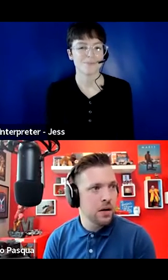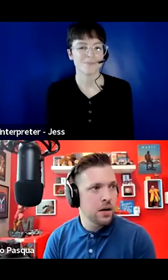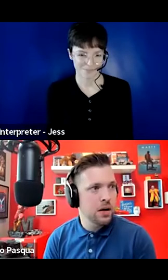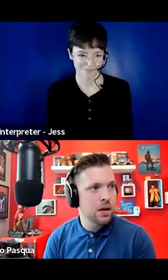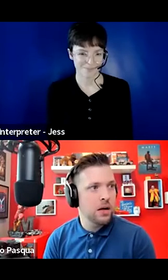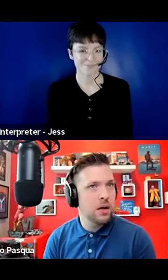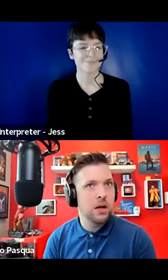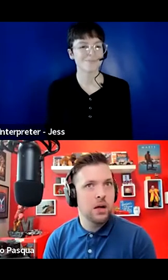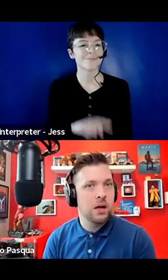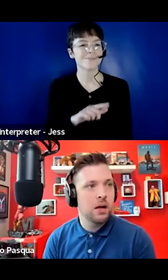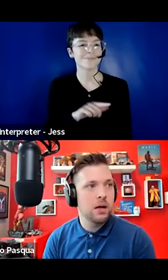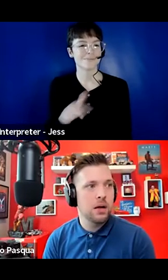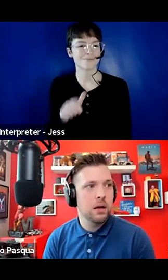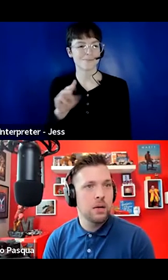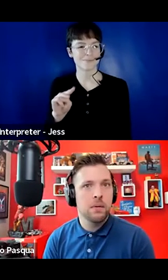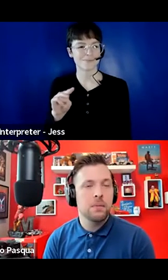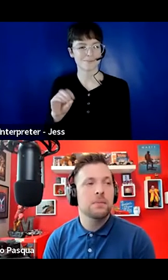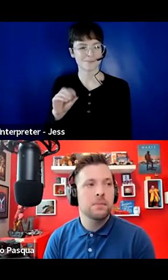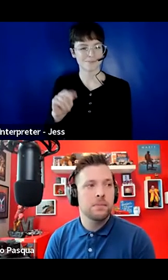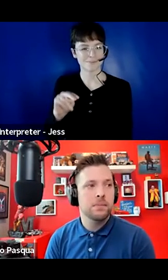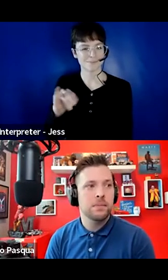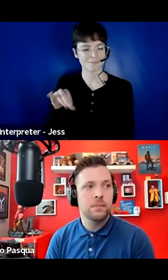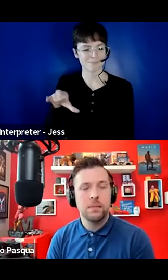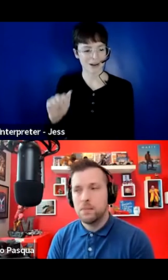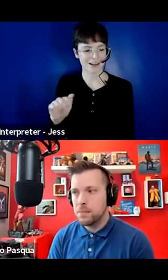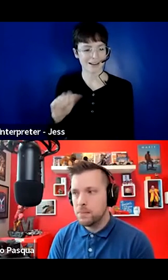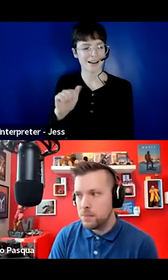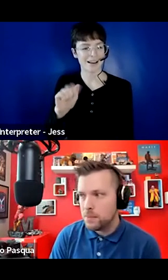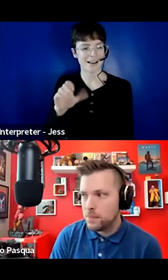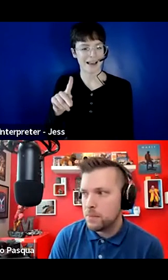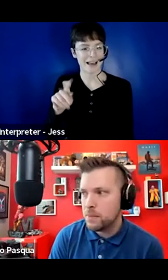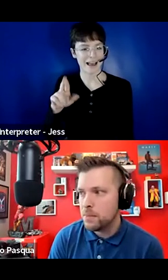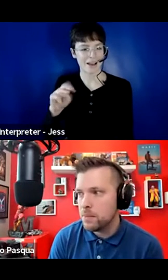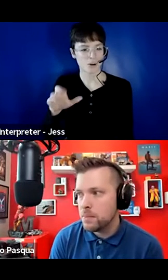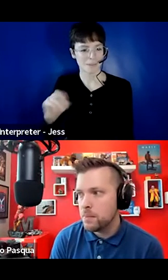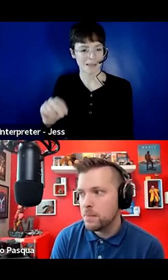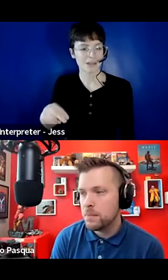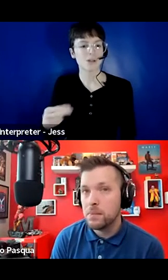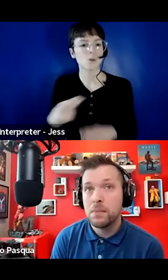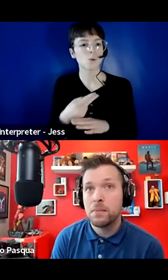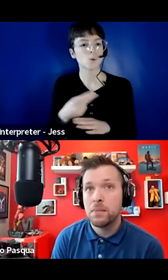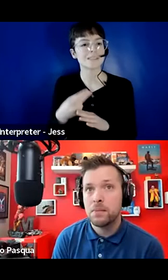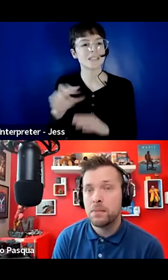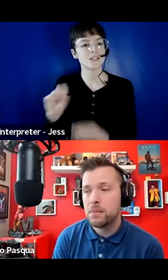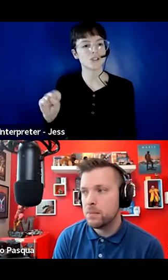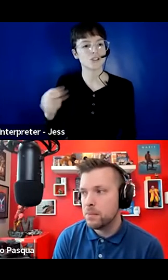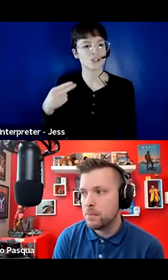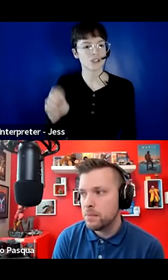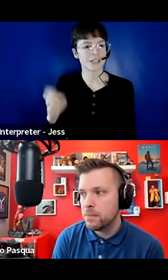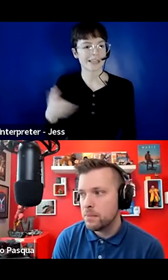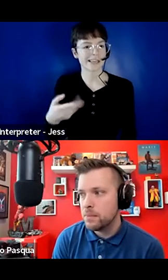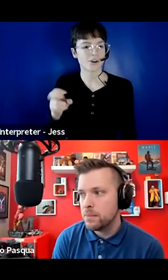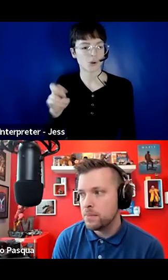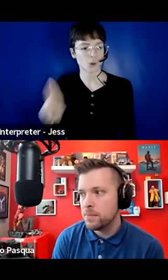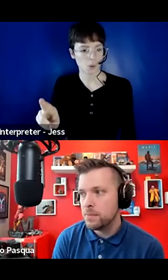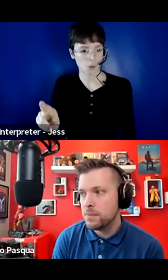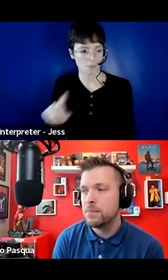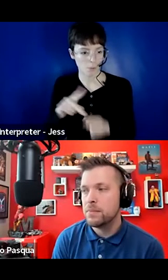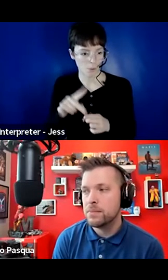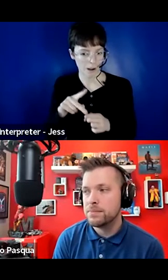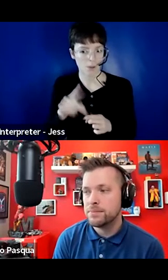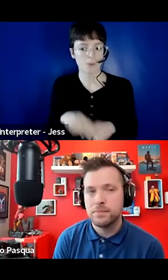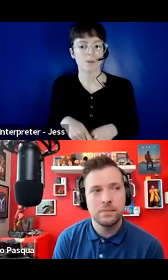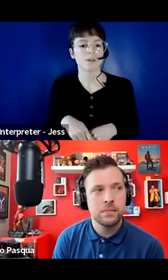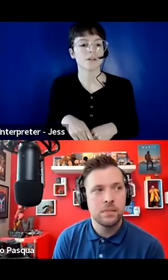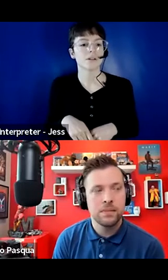Hi, I'm Monica Ackerman. My pronouns are she and her, and I'm the Director of Enterprise Accessibility at Scotiabank. Thank